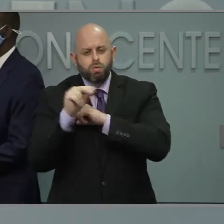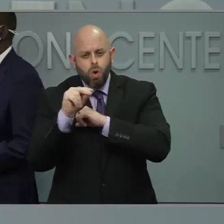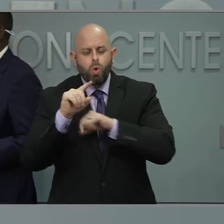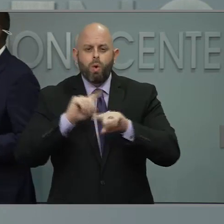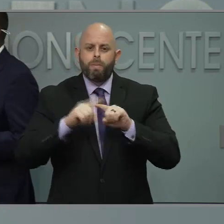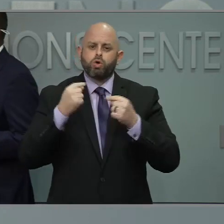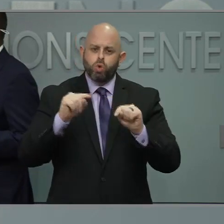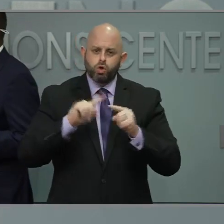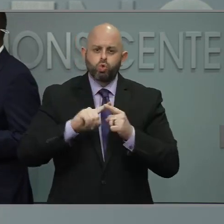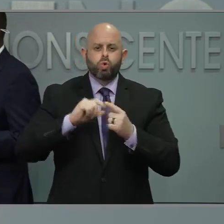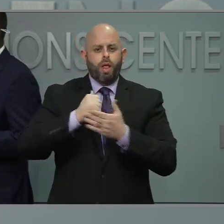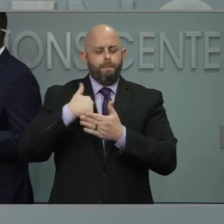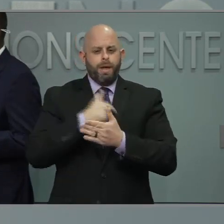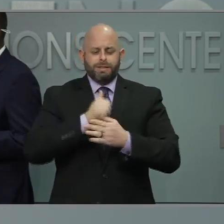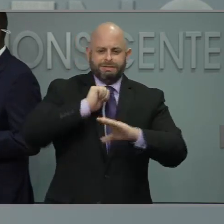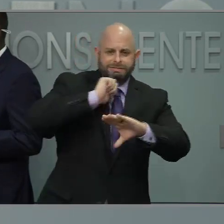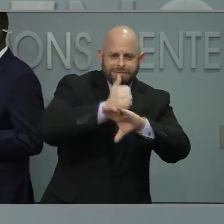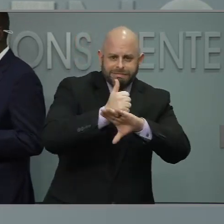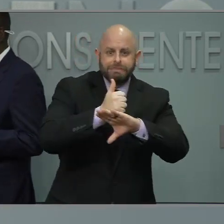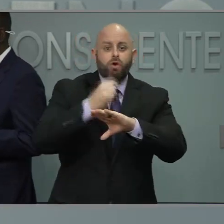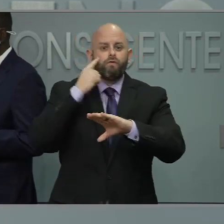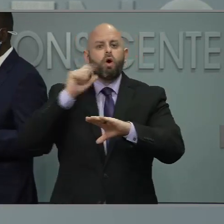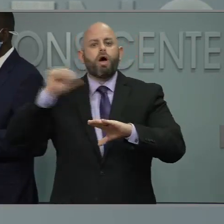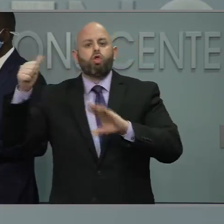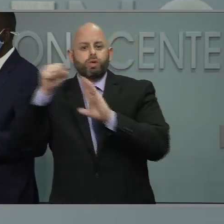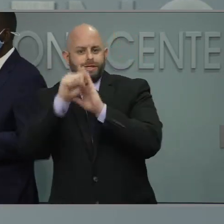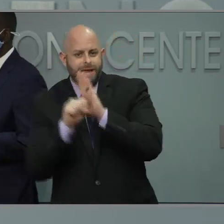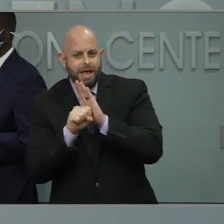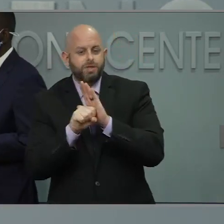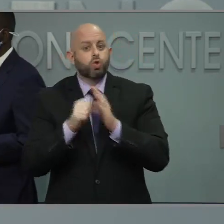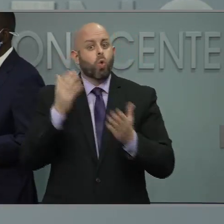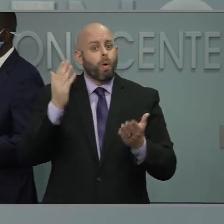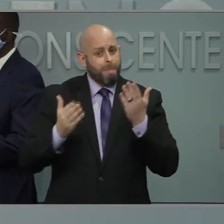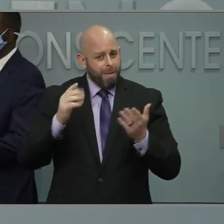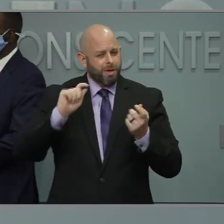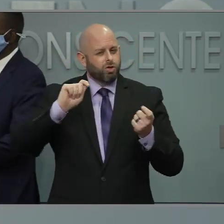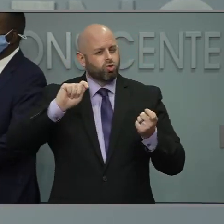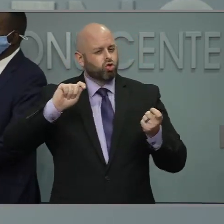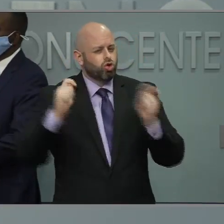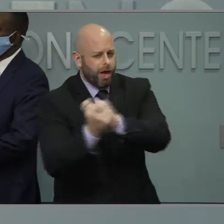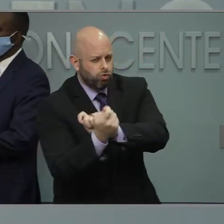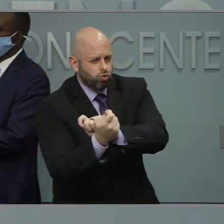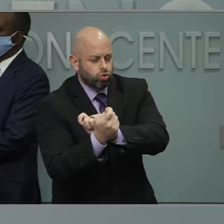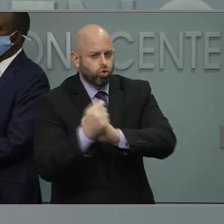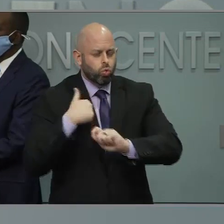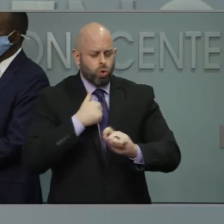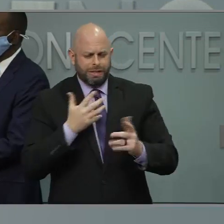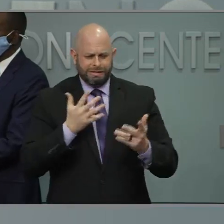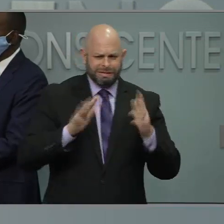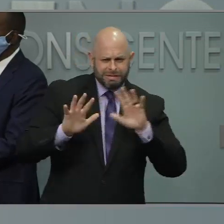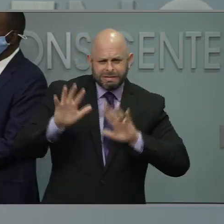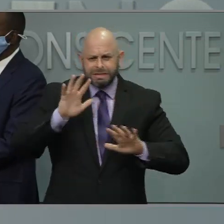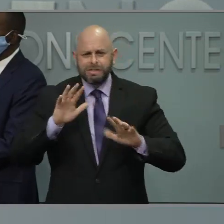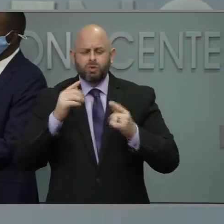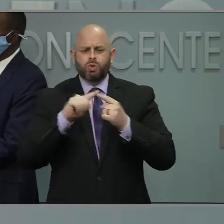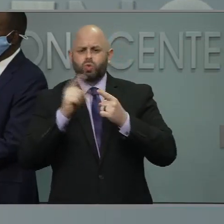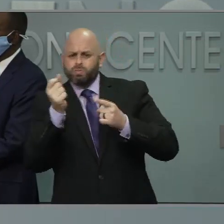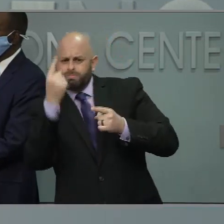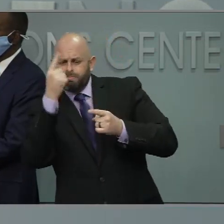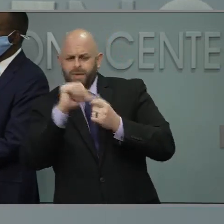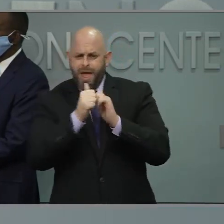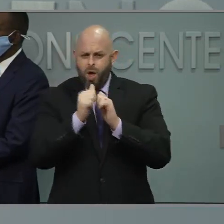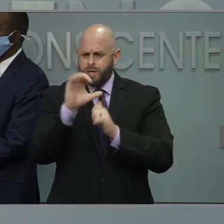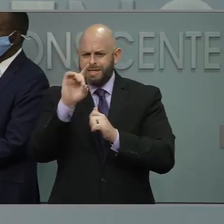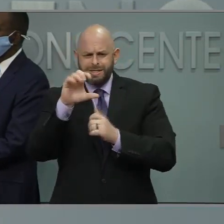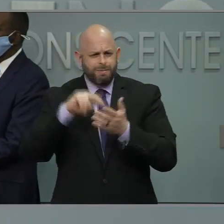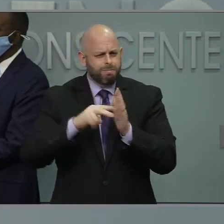distinction for now across state lines. So stay tuned as we try to understand this new CDC guidance, again, that just came as of this